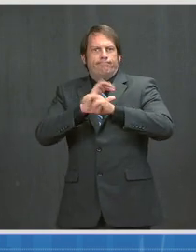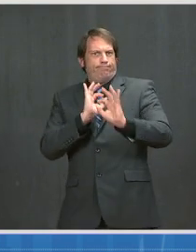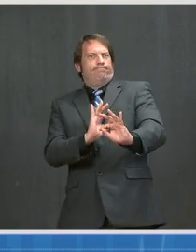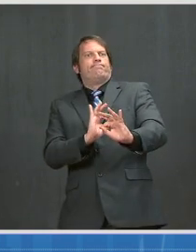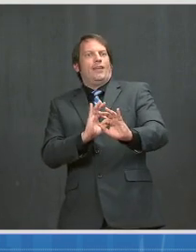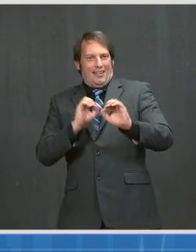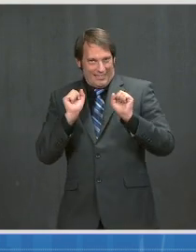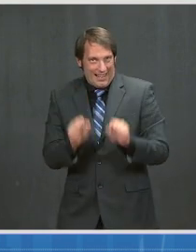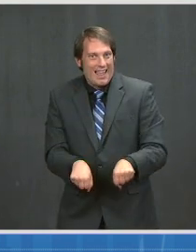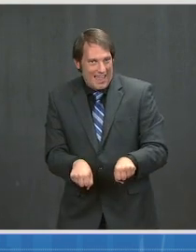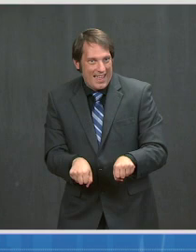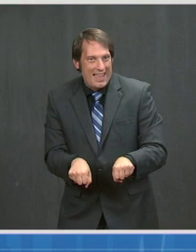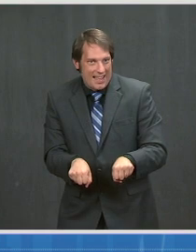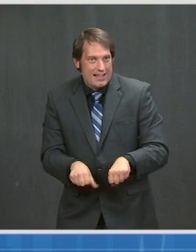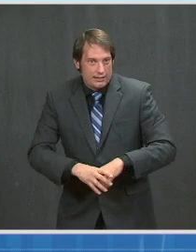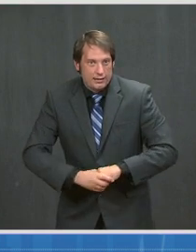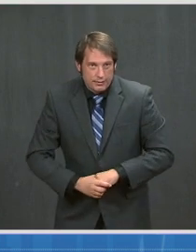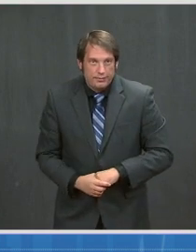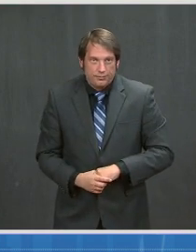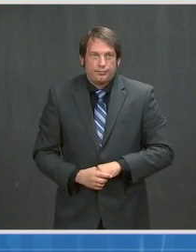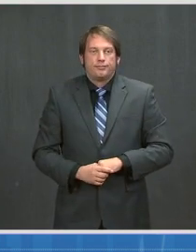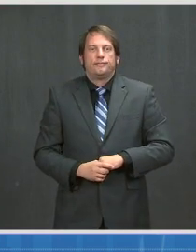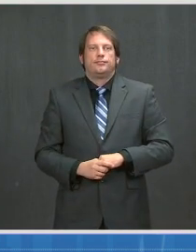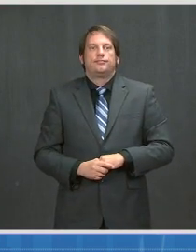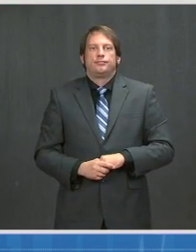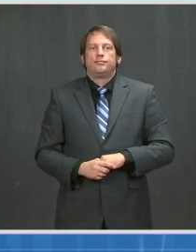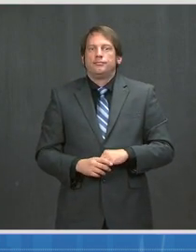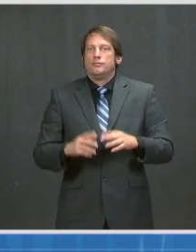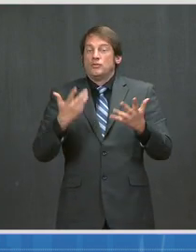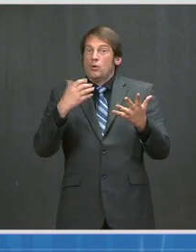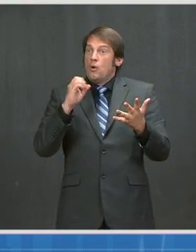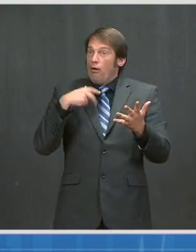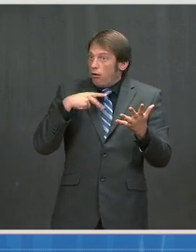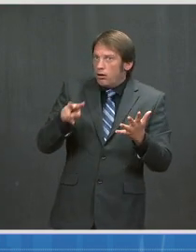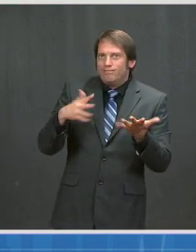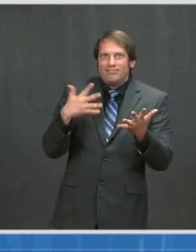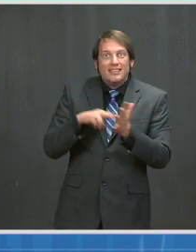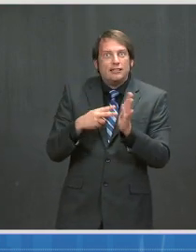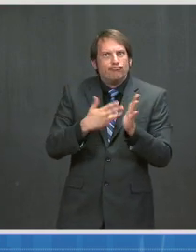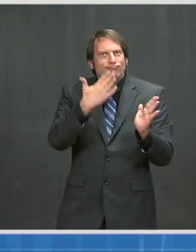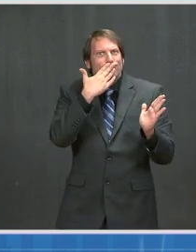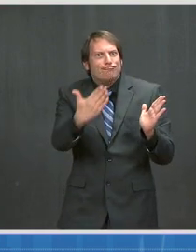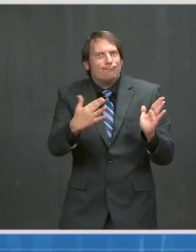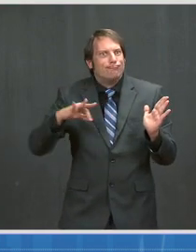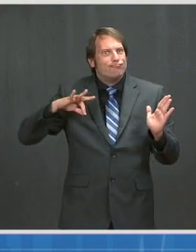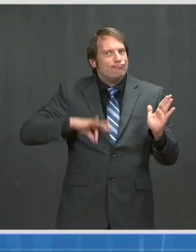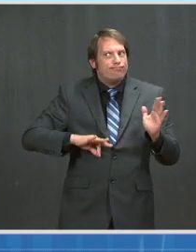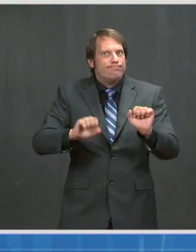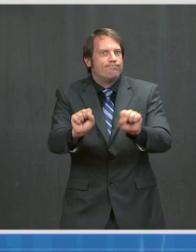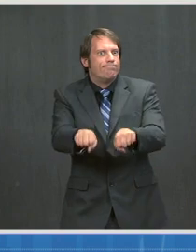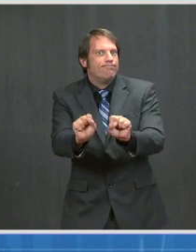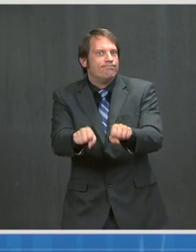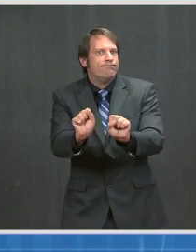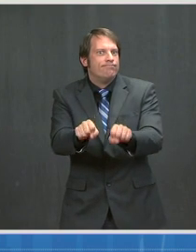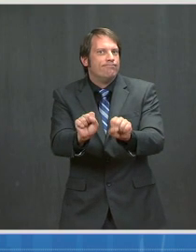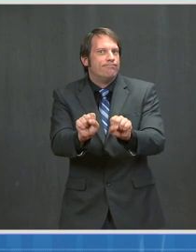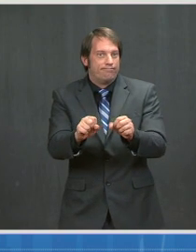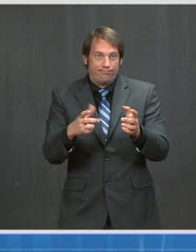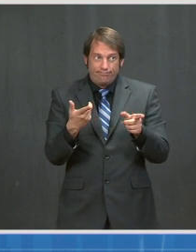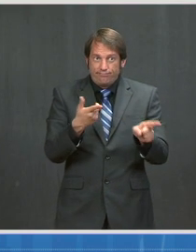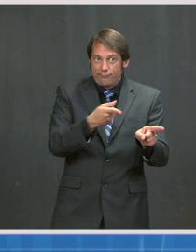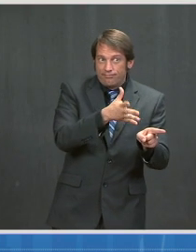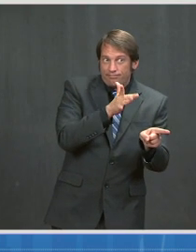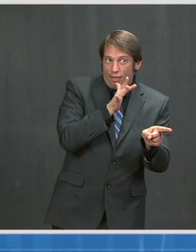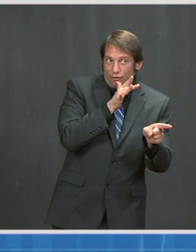pregnant women from adverse outcomes from themselves and their fetus. Back to you, Andy. Thank you.